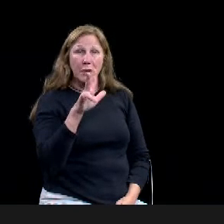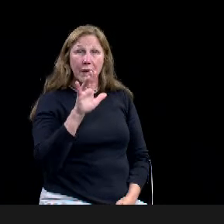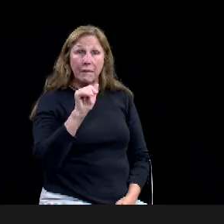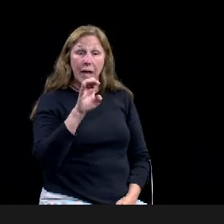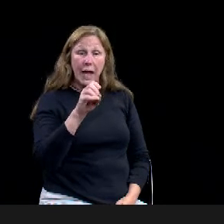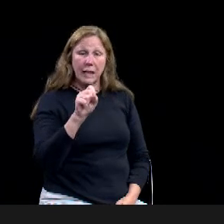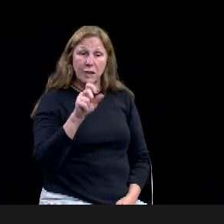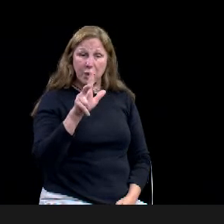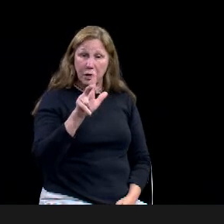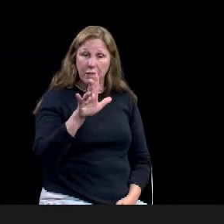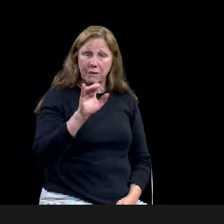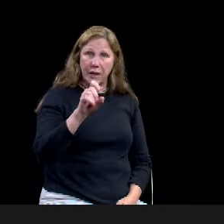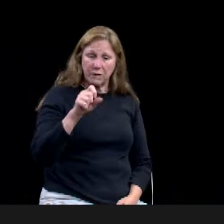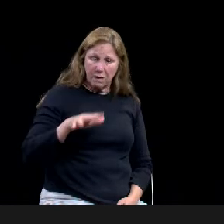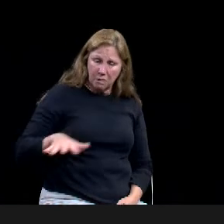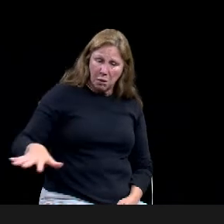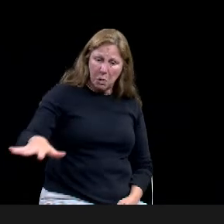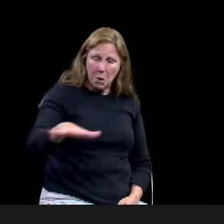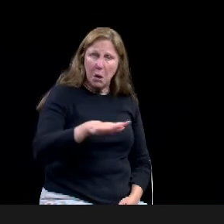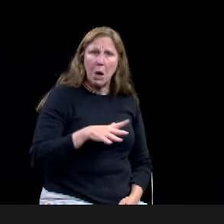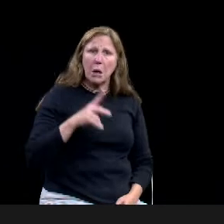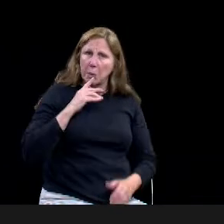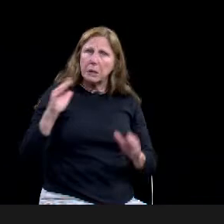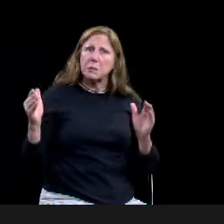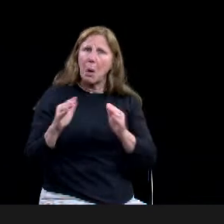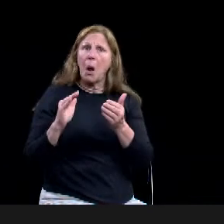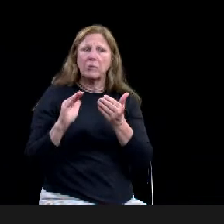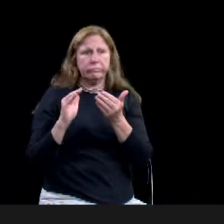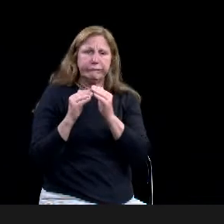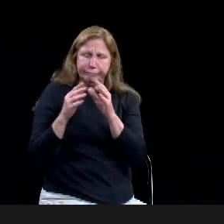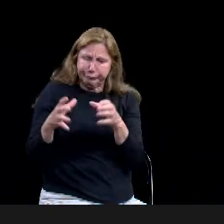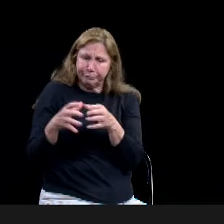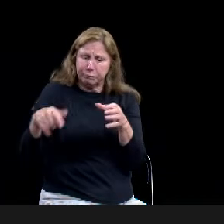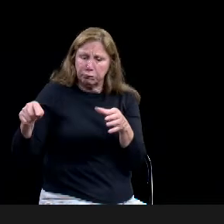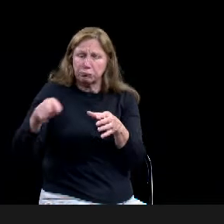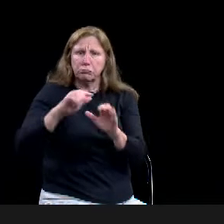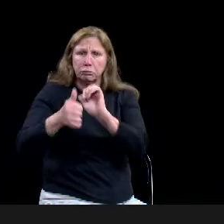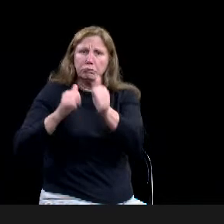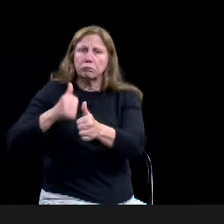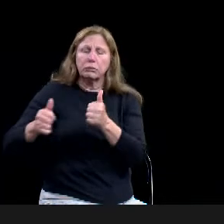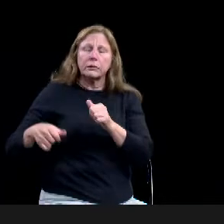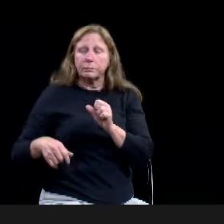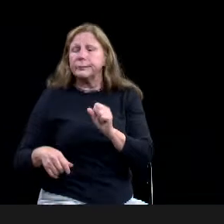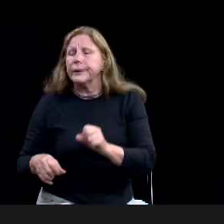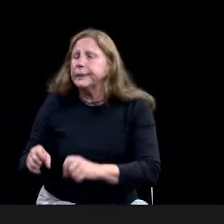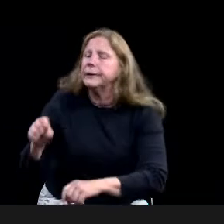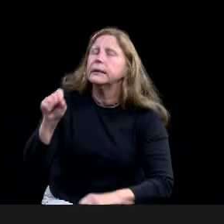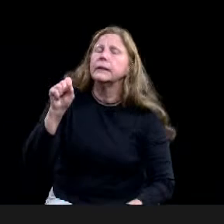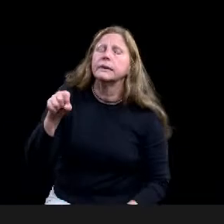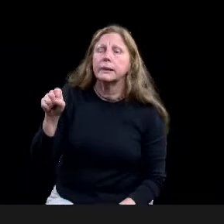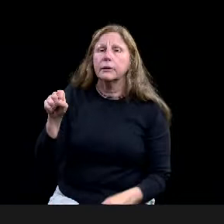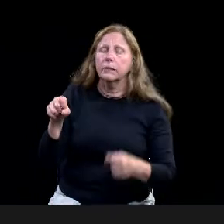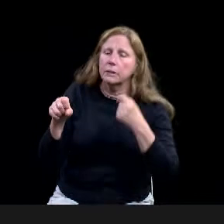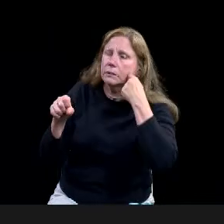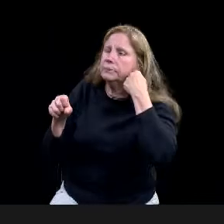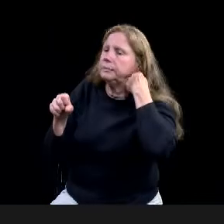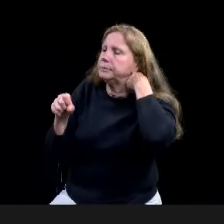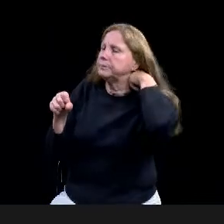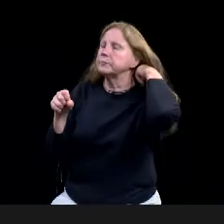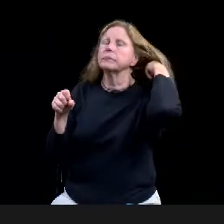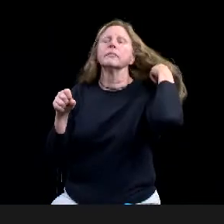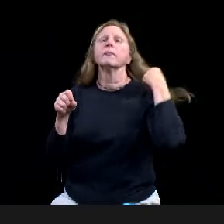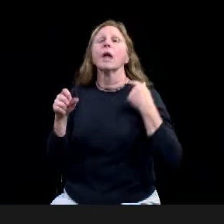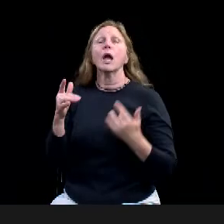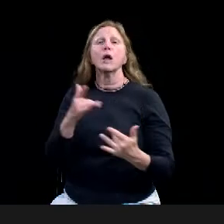the, the concern we had, you know, because this is, most of this property is, um, you know,